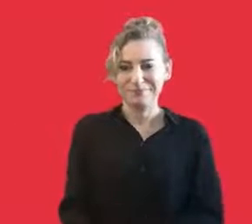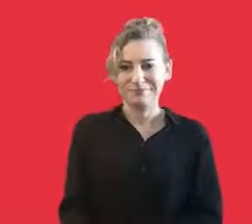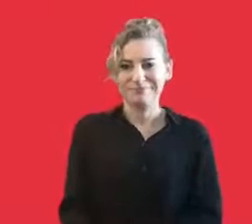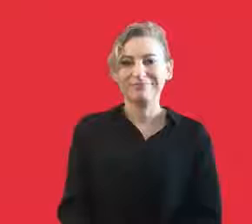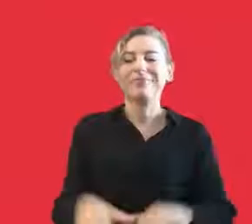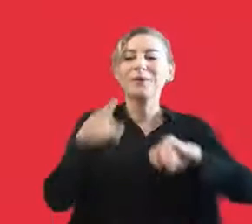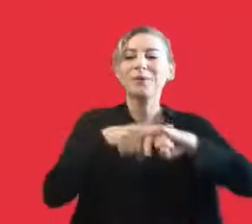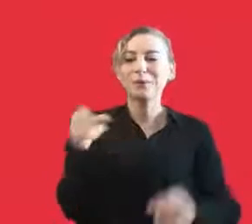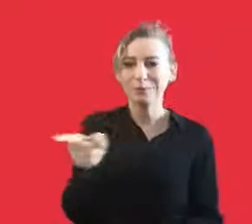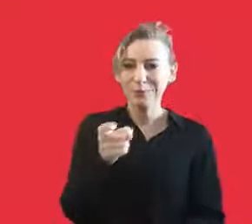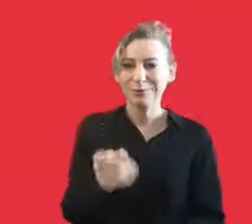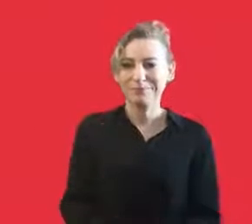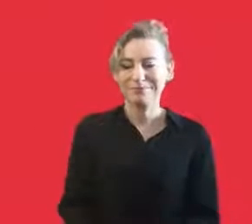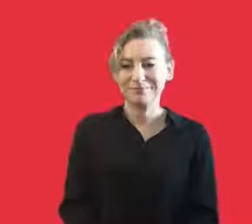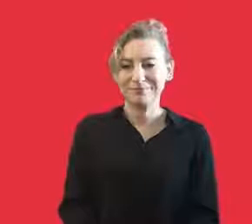Yes.